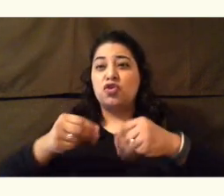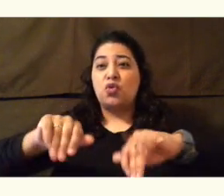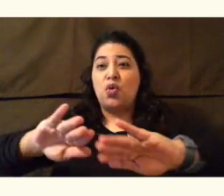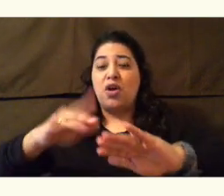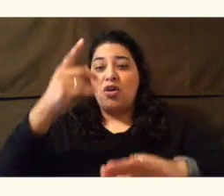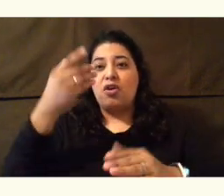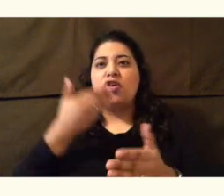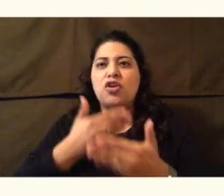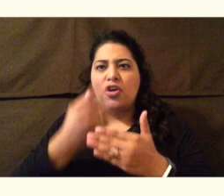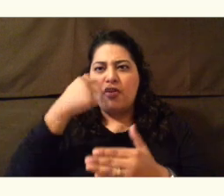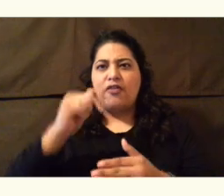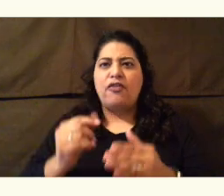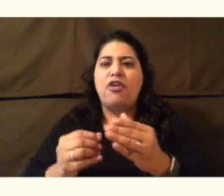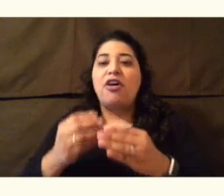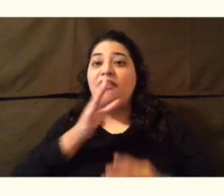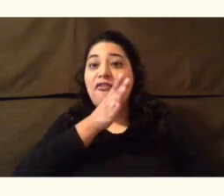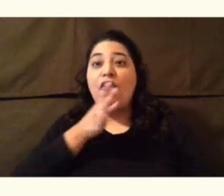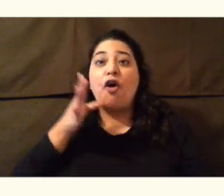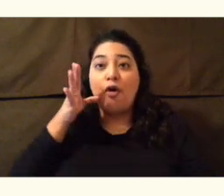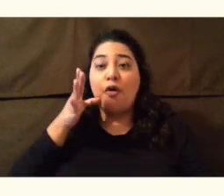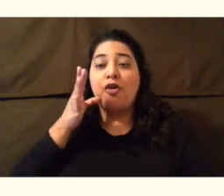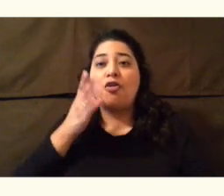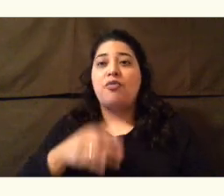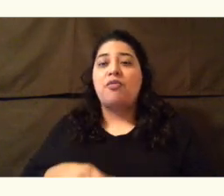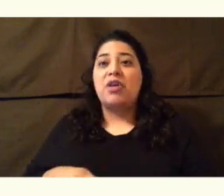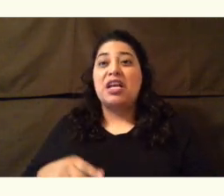Some volcanoes are even underwater.